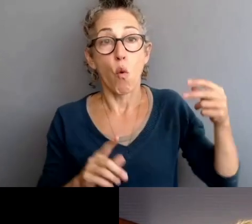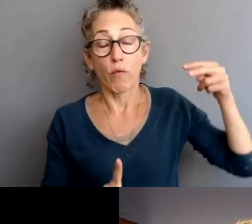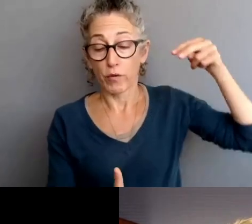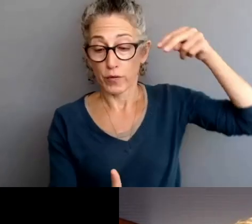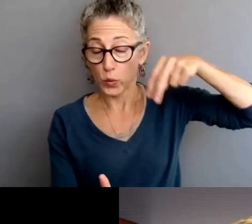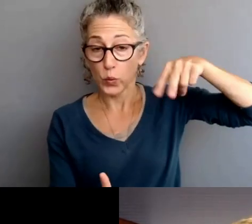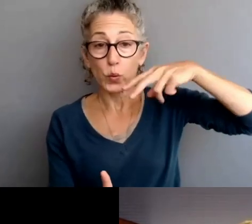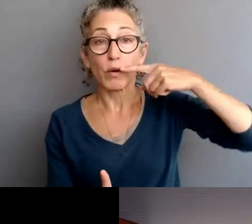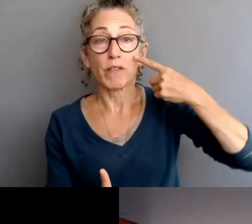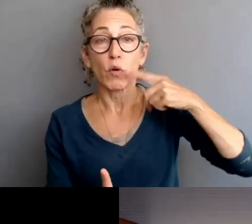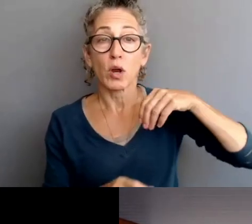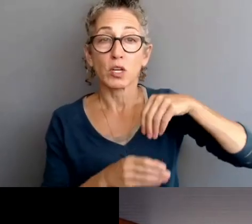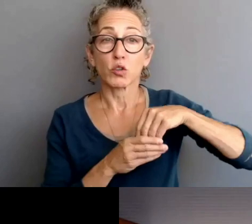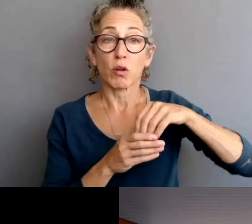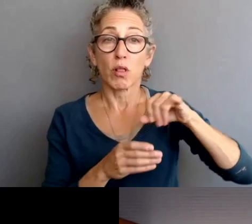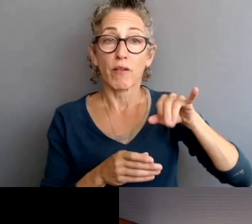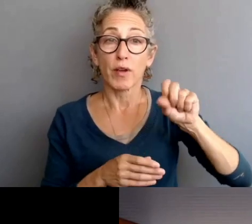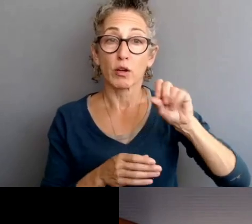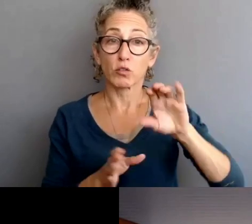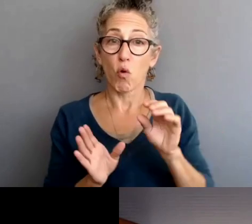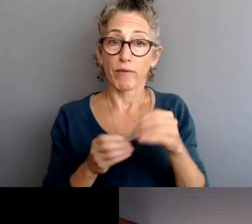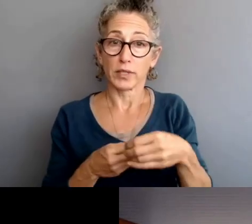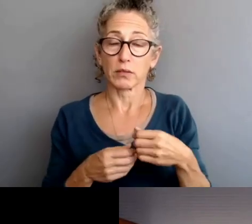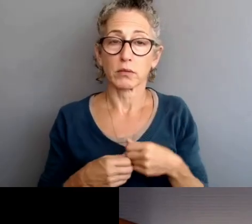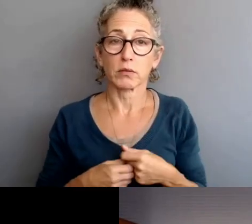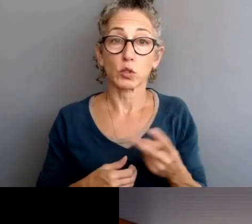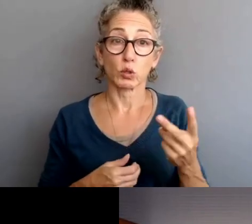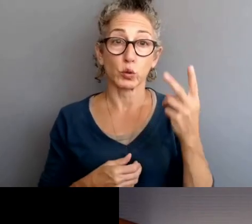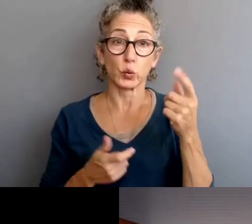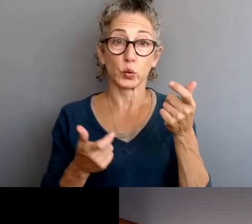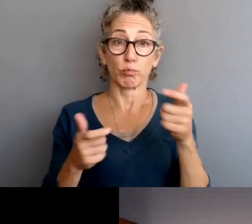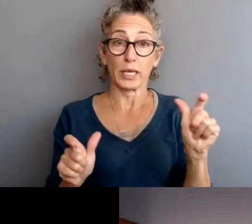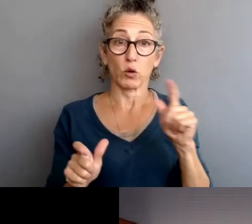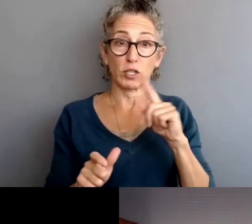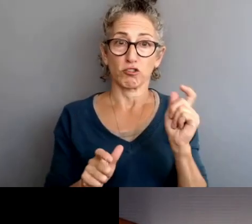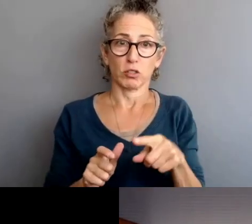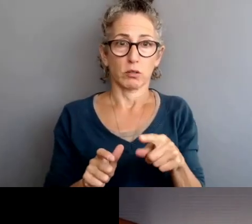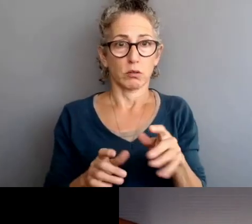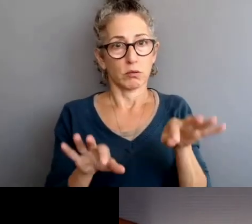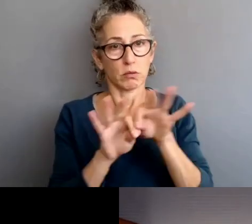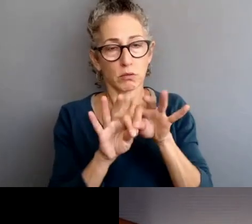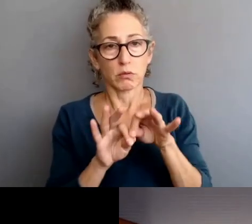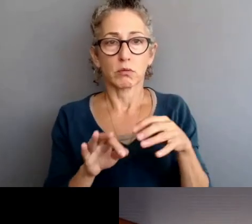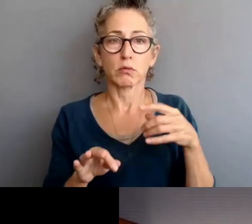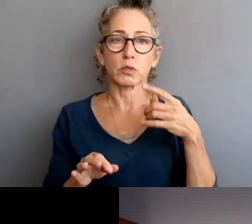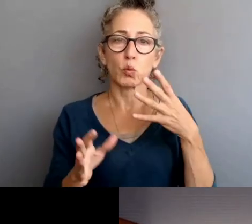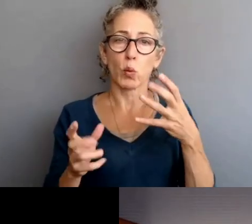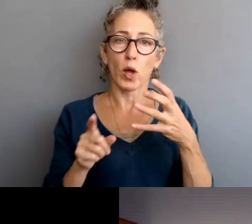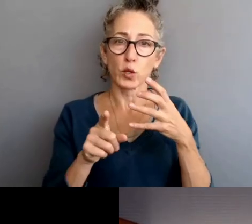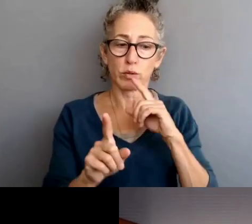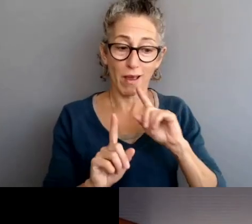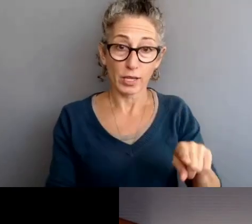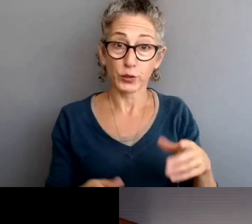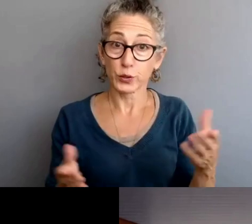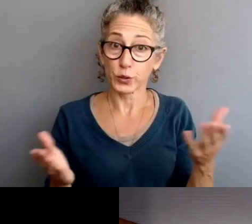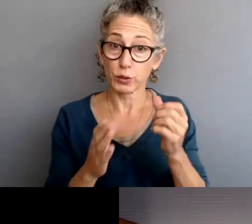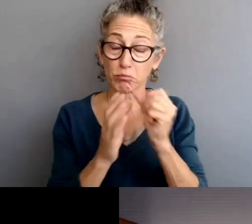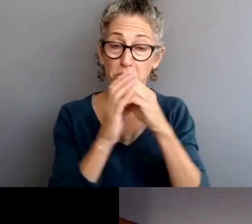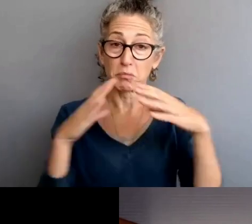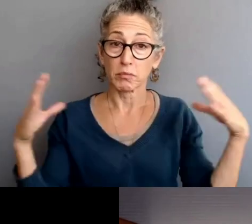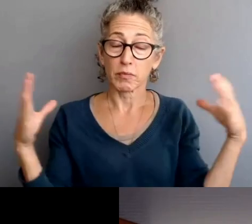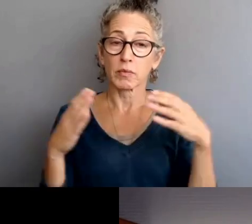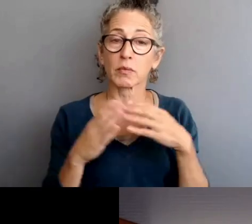Affairs Office, two big questions that we'd like you to answer during your presentation are with the various city accountability